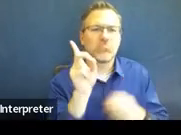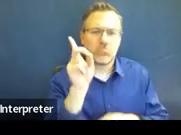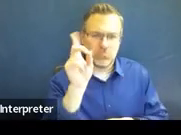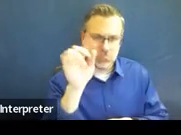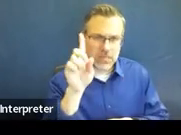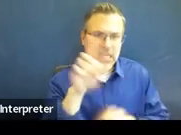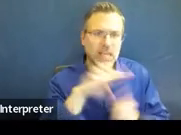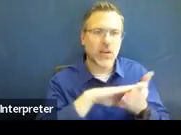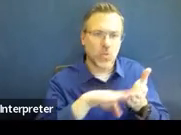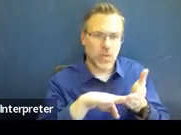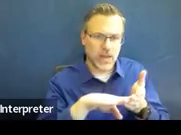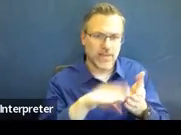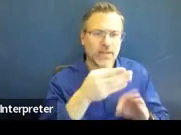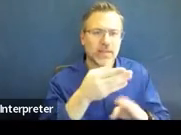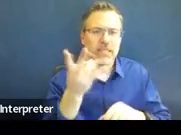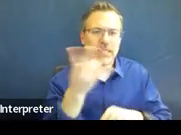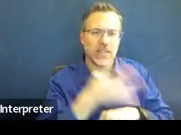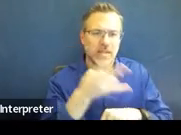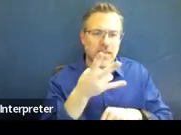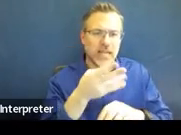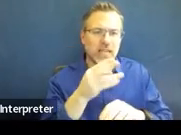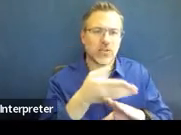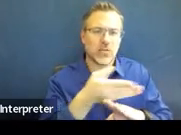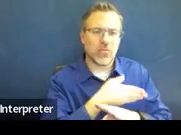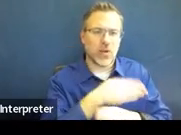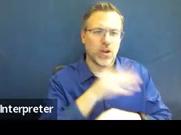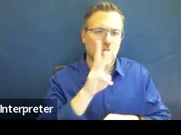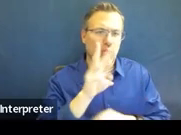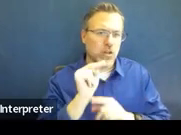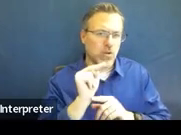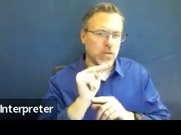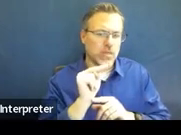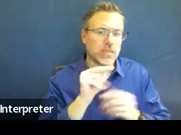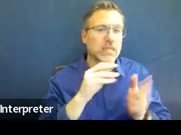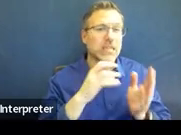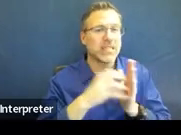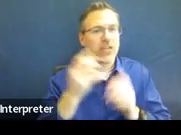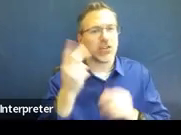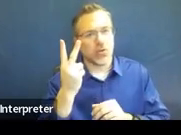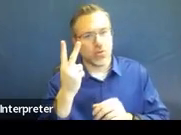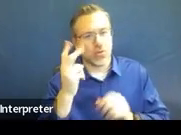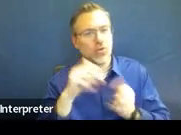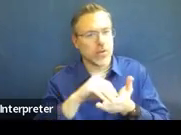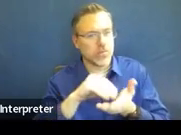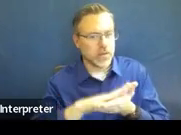Section 1, you noted that the IEP was starting on that effective date.